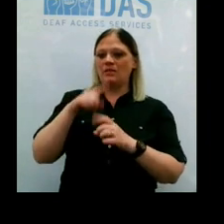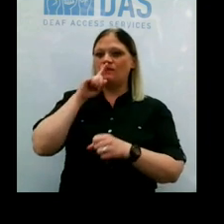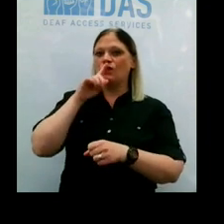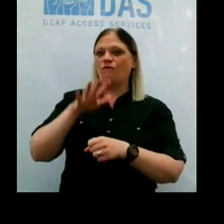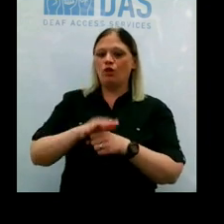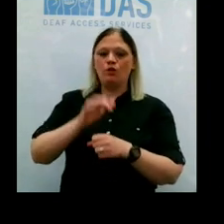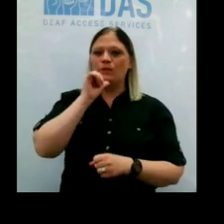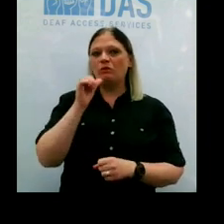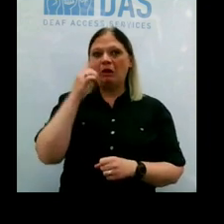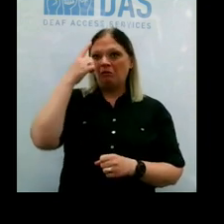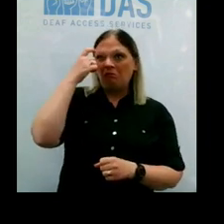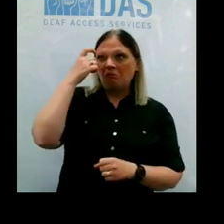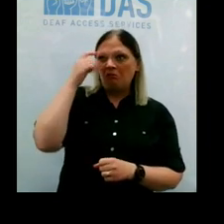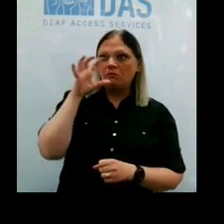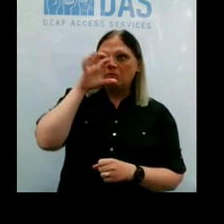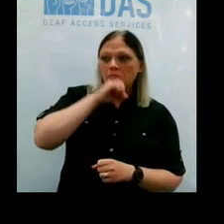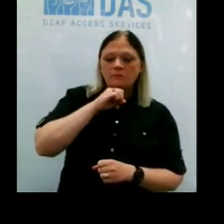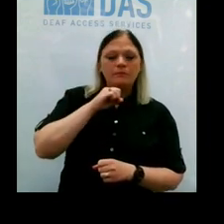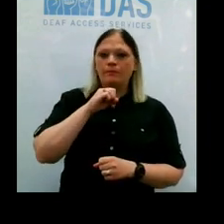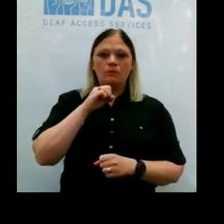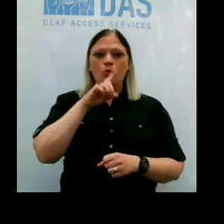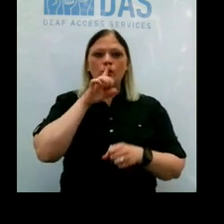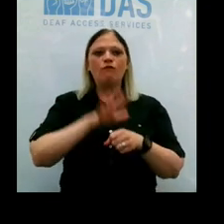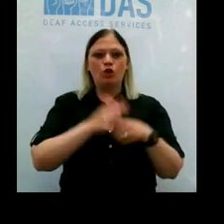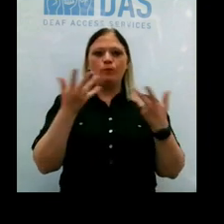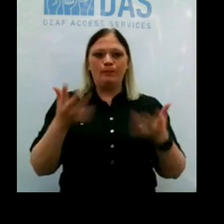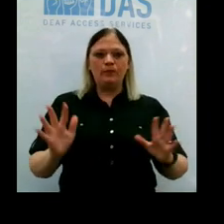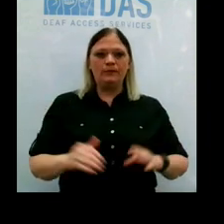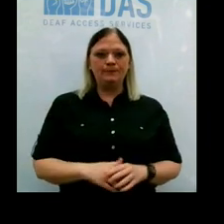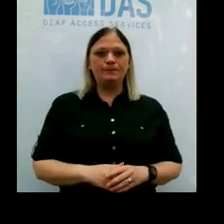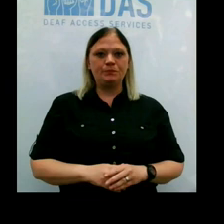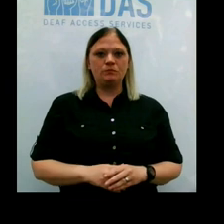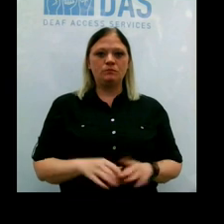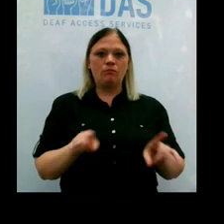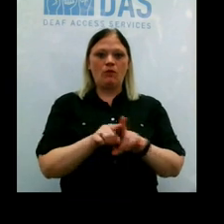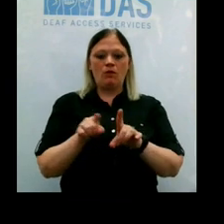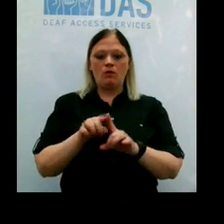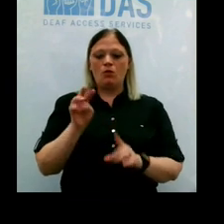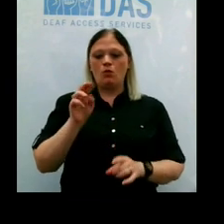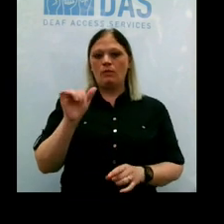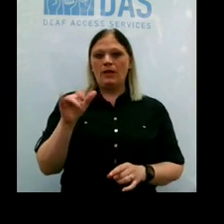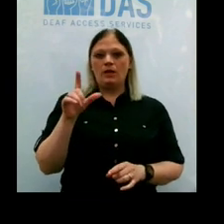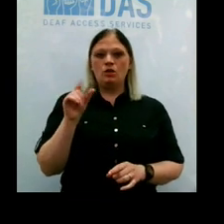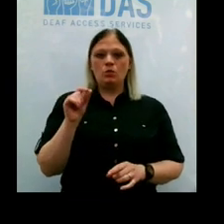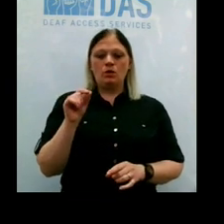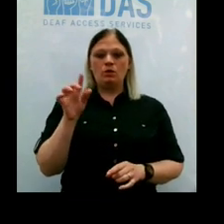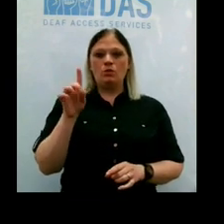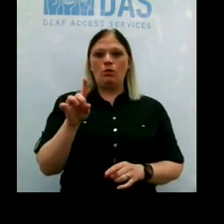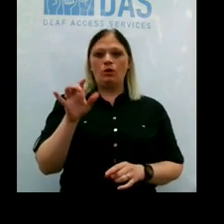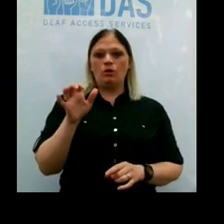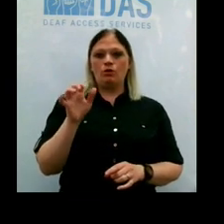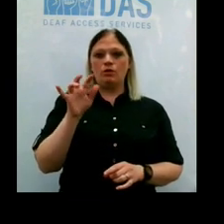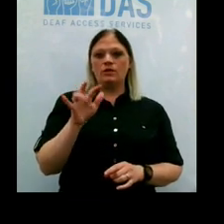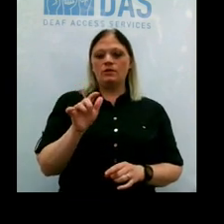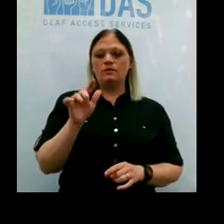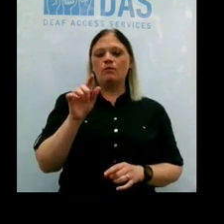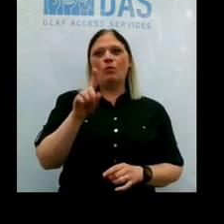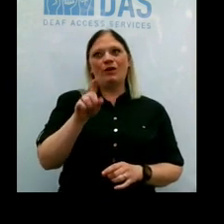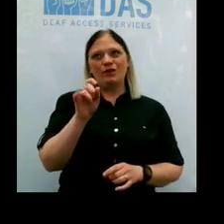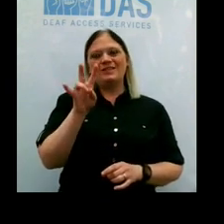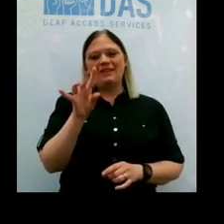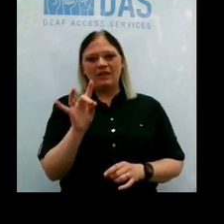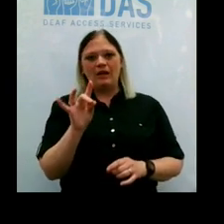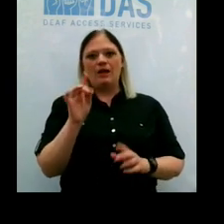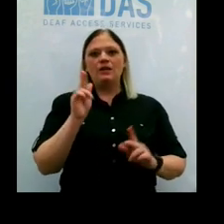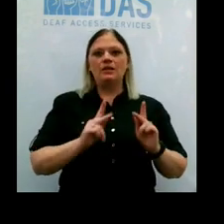positive cases. These are all laboratory confirmed. Also, on May 20th, there were 178 individuals